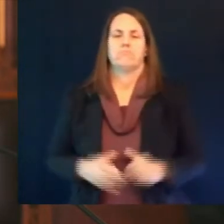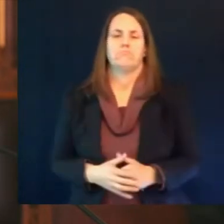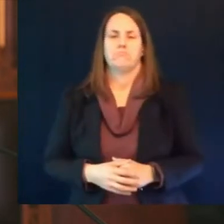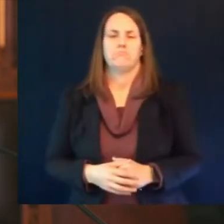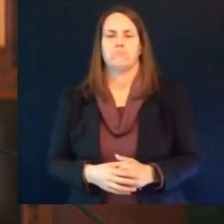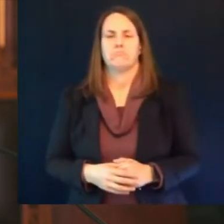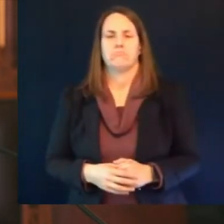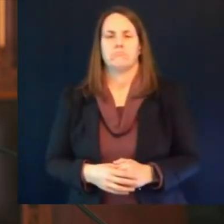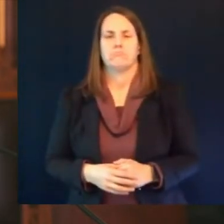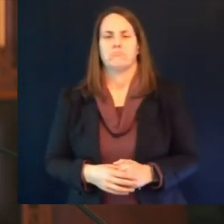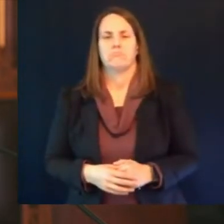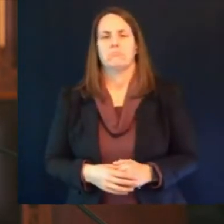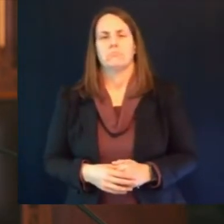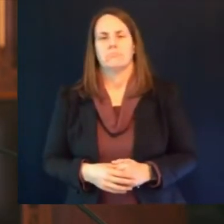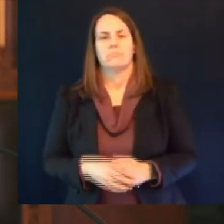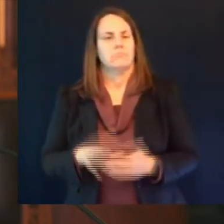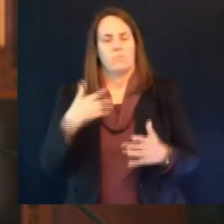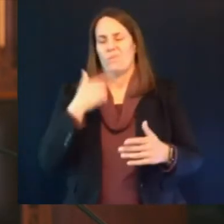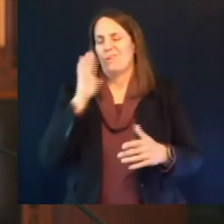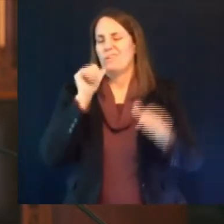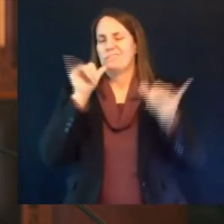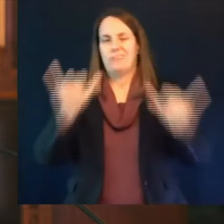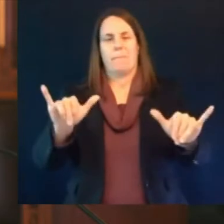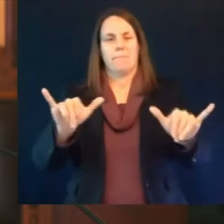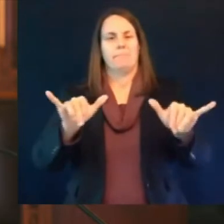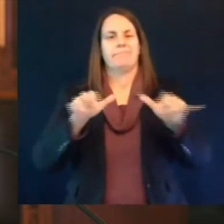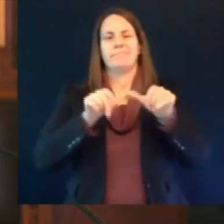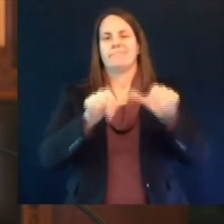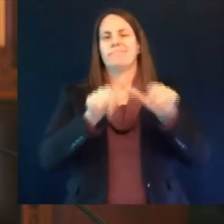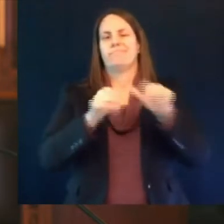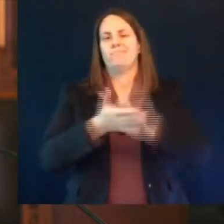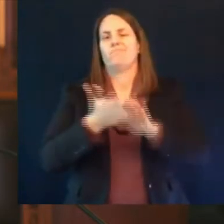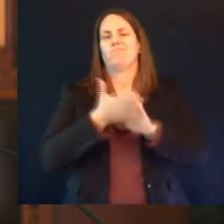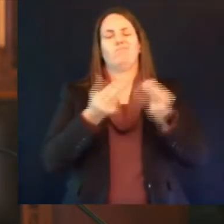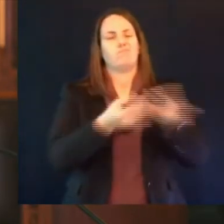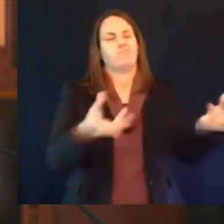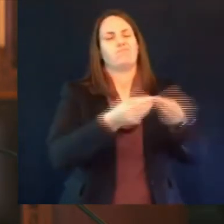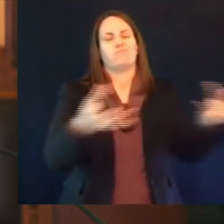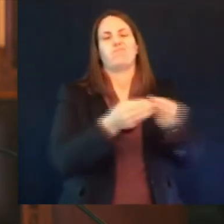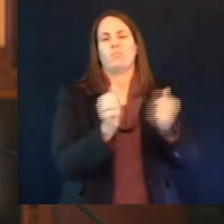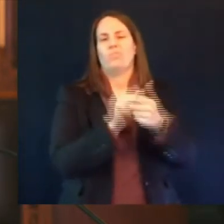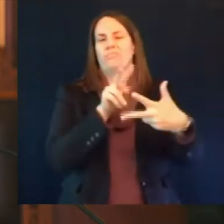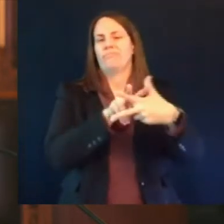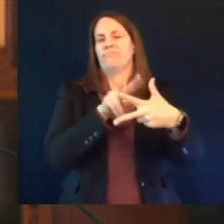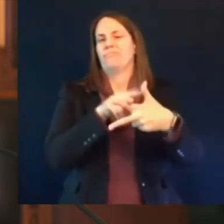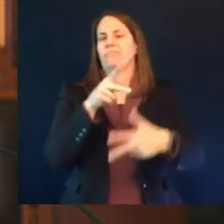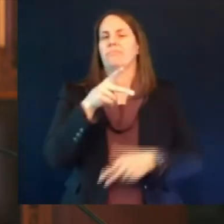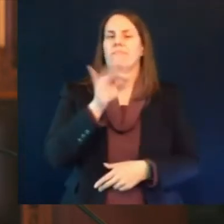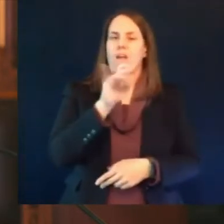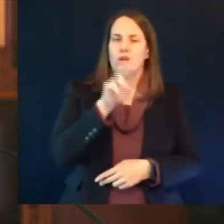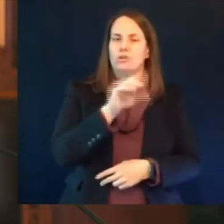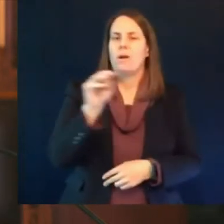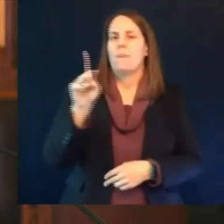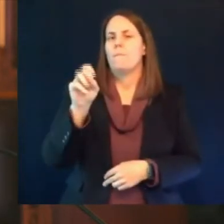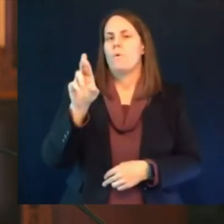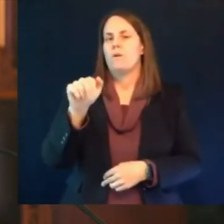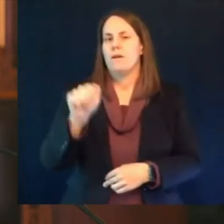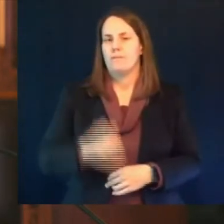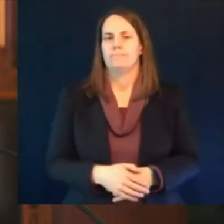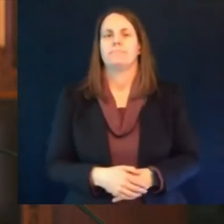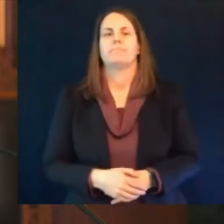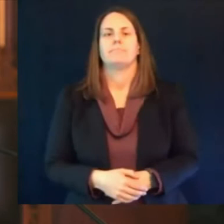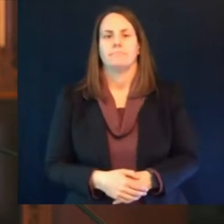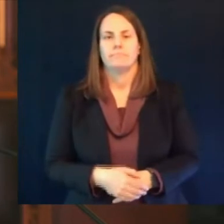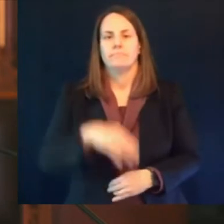them and continue to advance our efforts of course we know there's more people waiting and we will welcome j and j